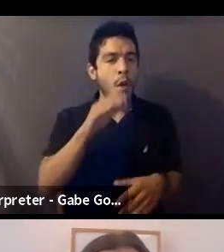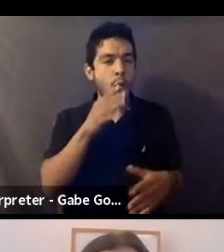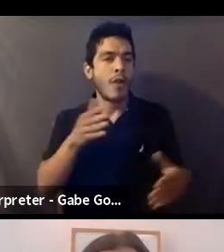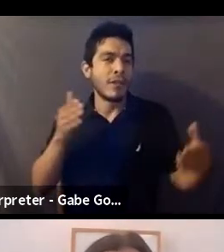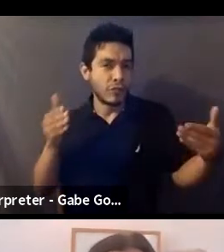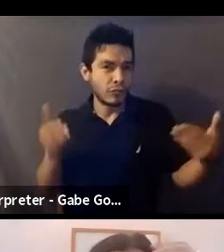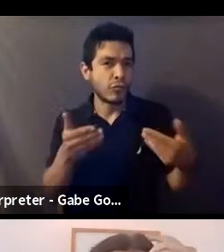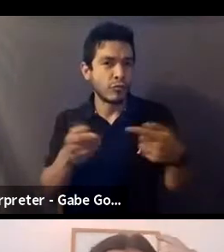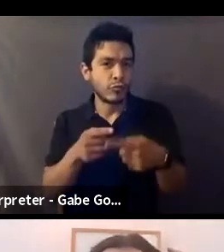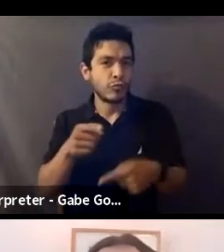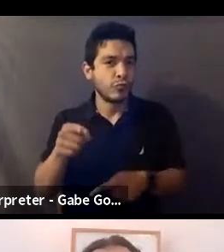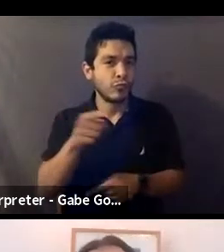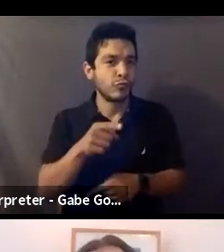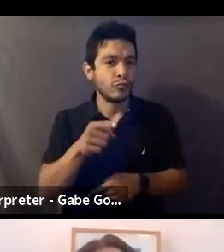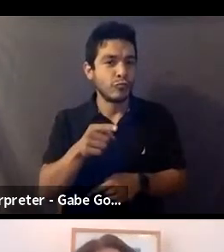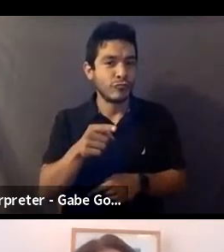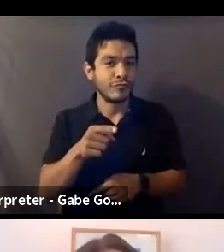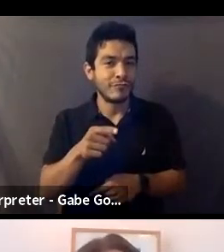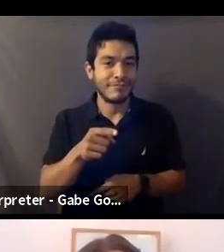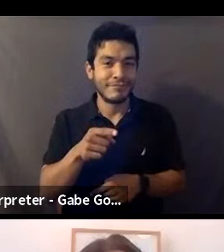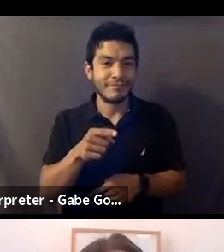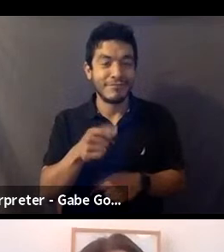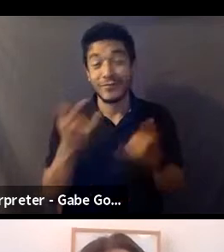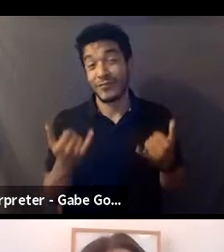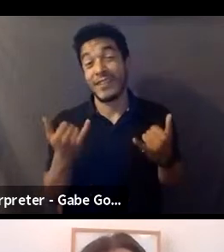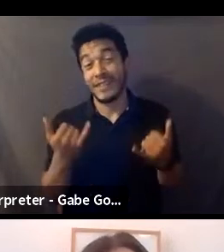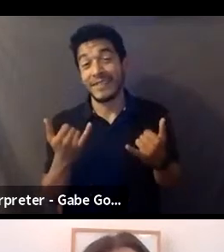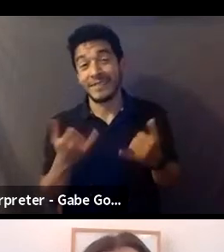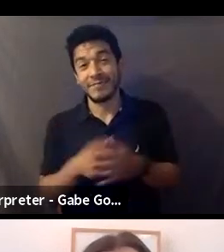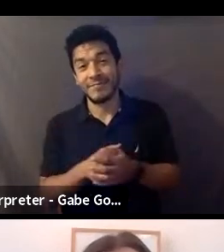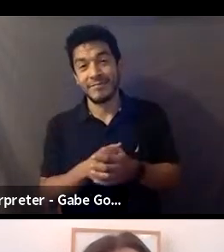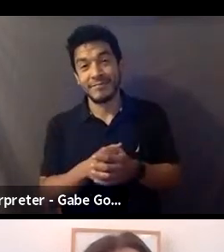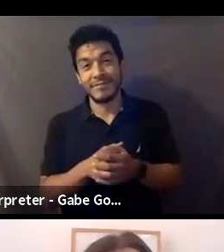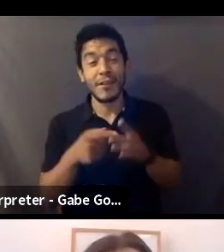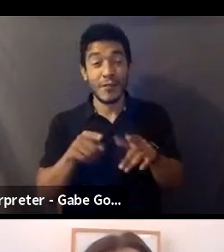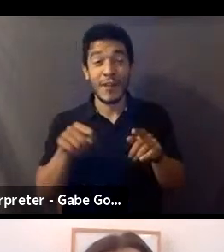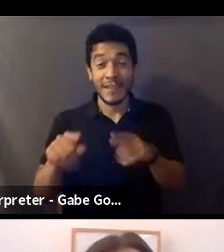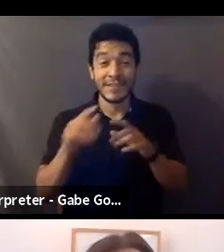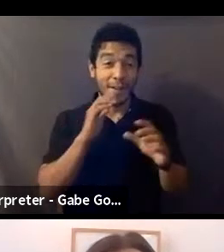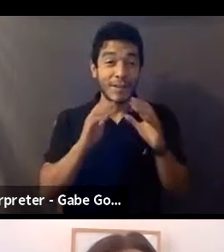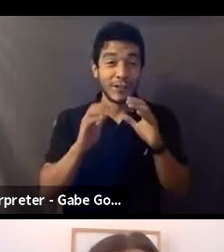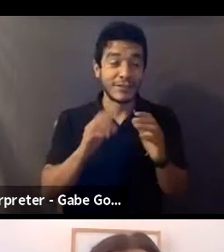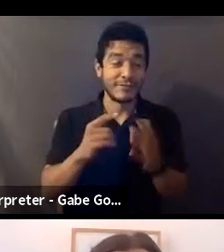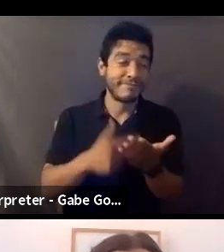today. We're going to be introducing during this conversation.